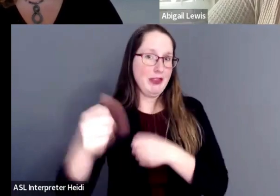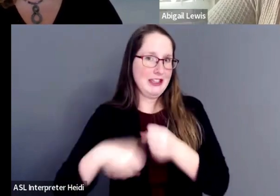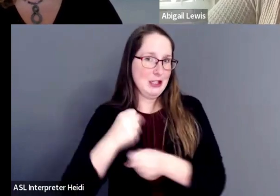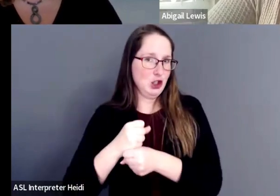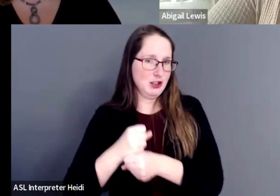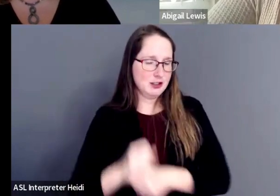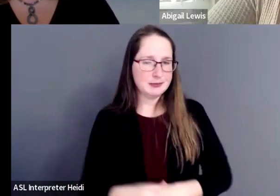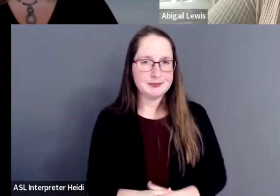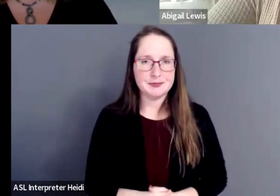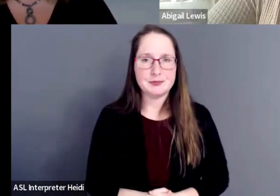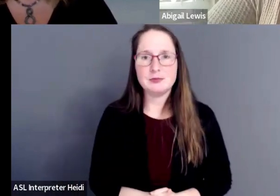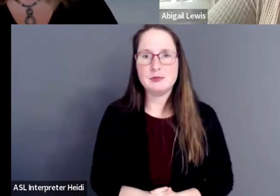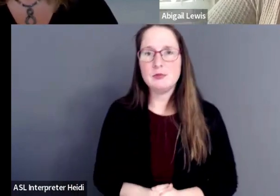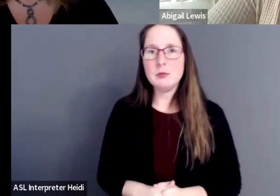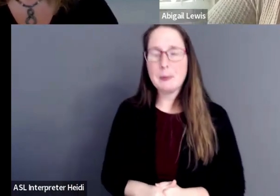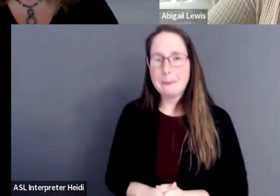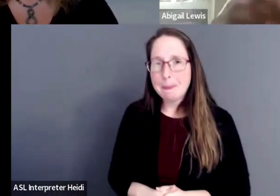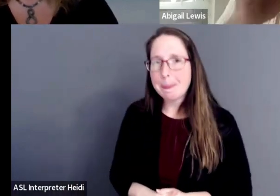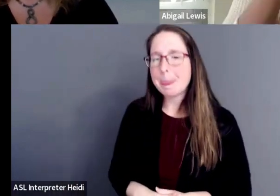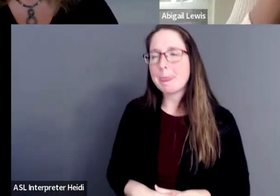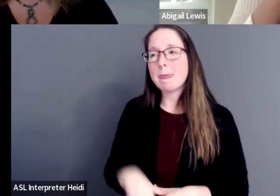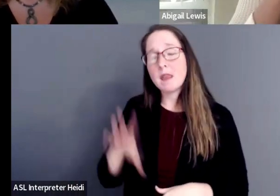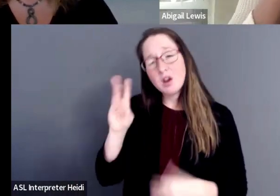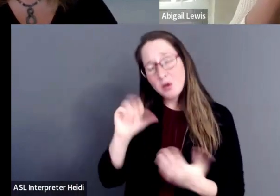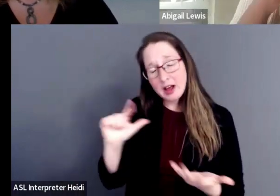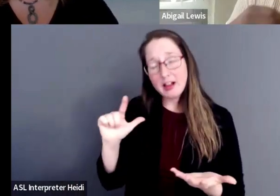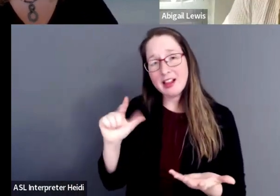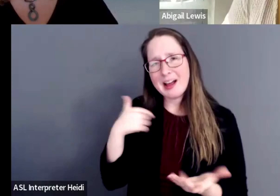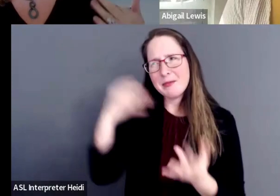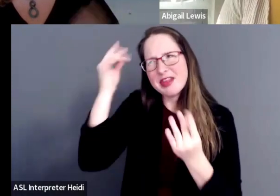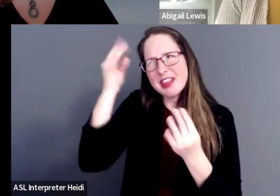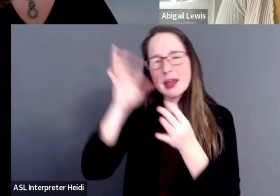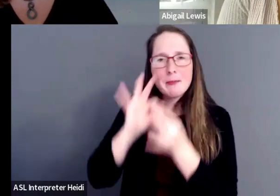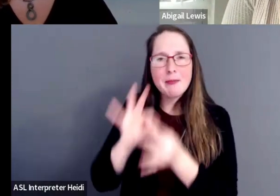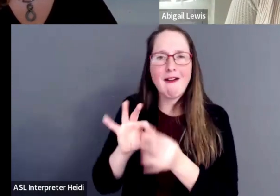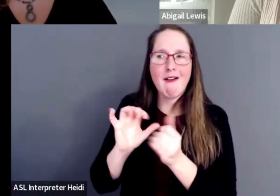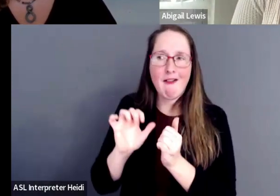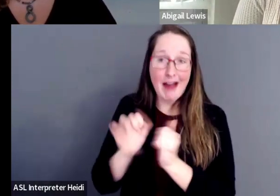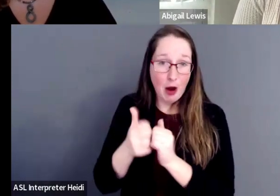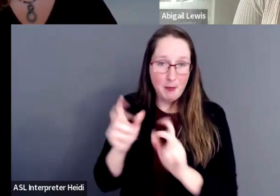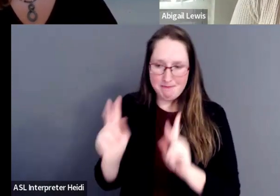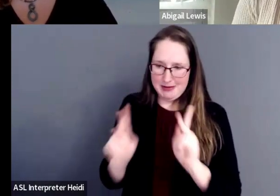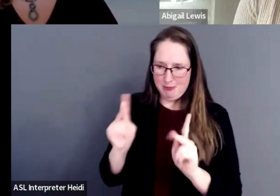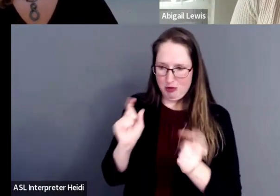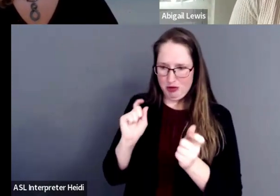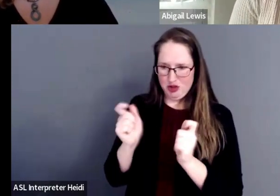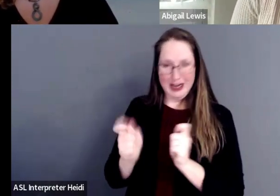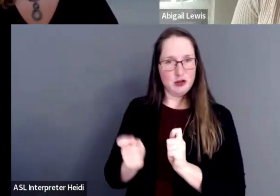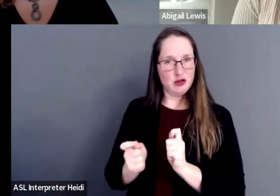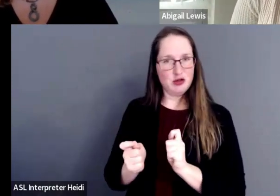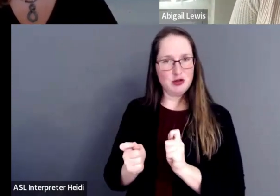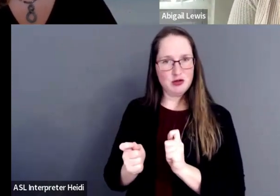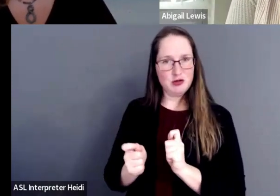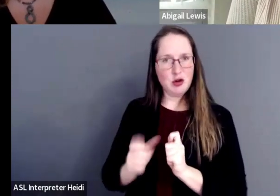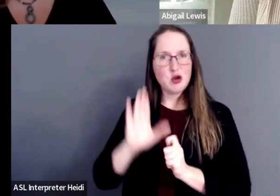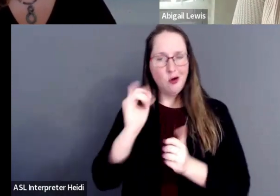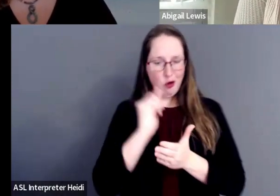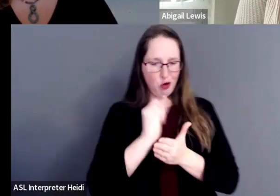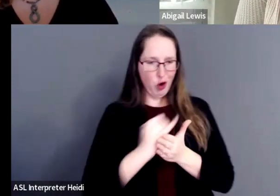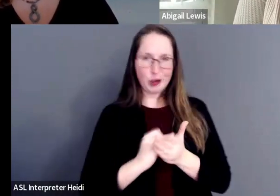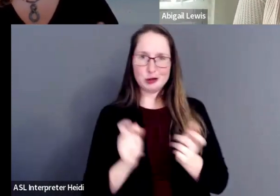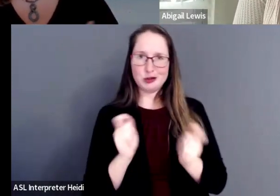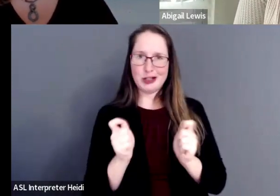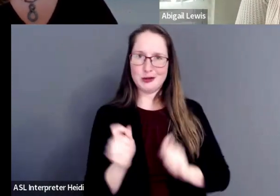Well, I was thinking about how, you know, people change then your art will change